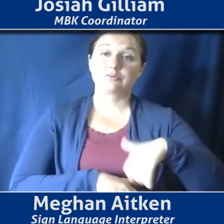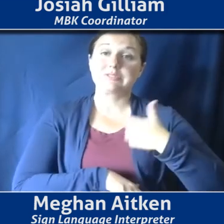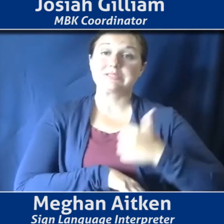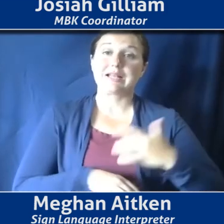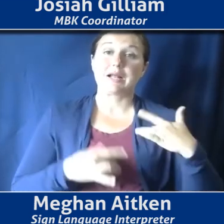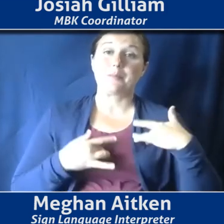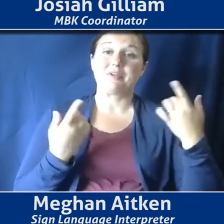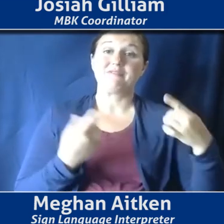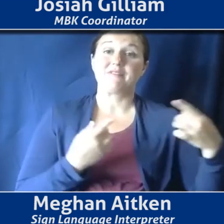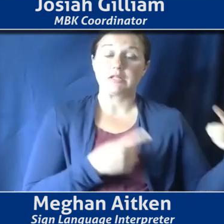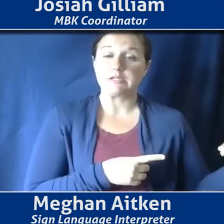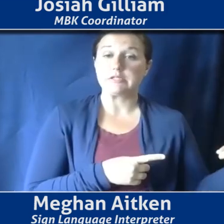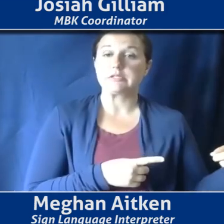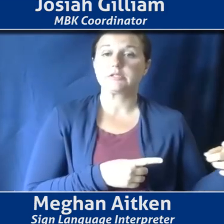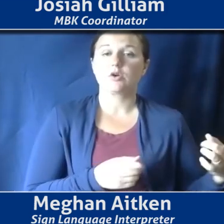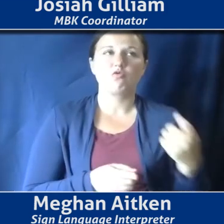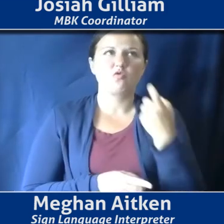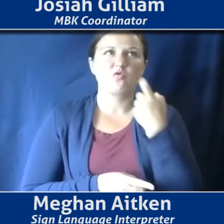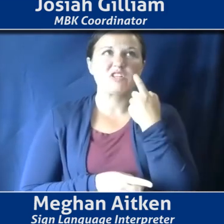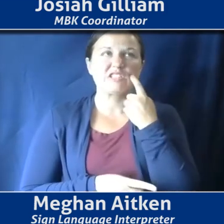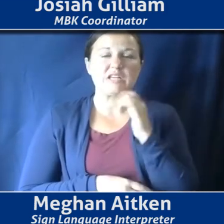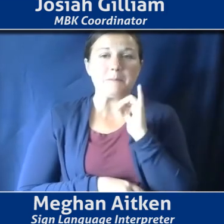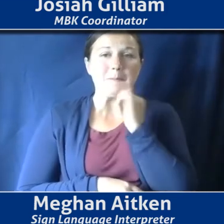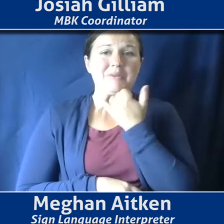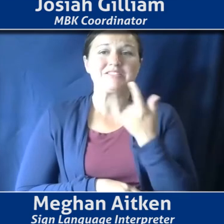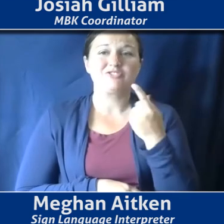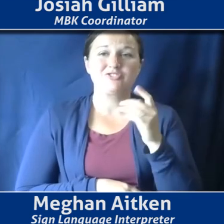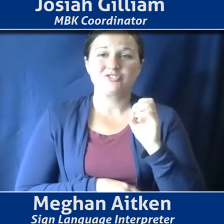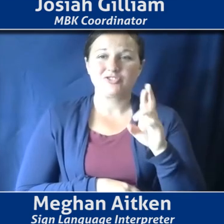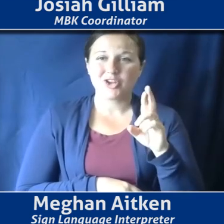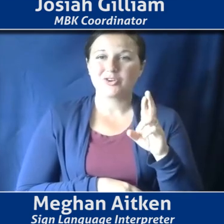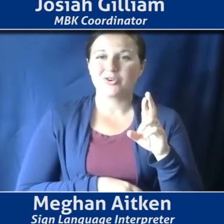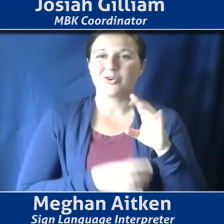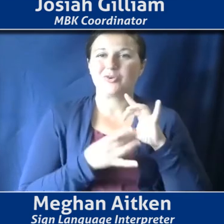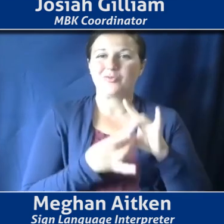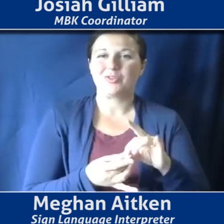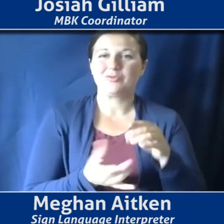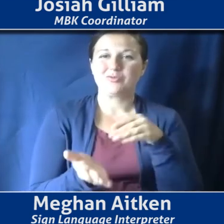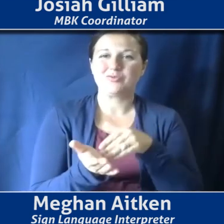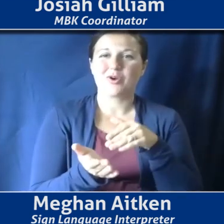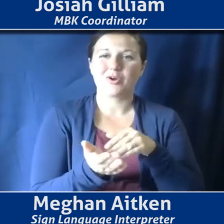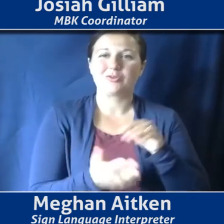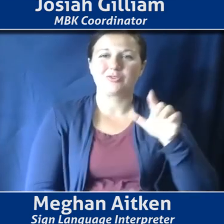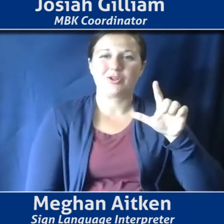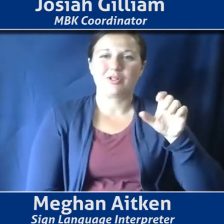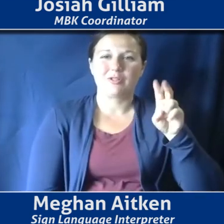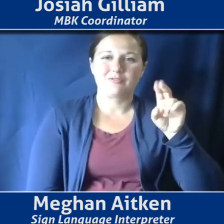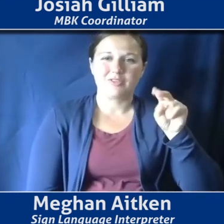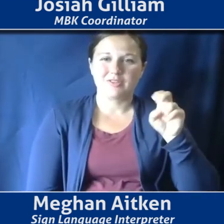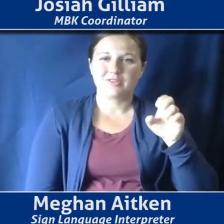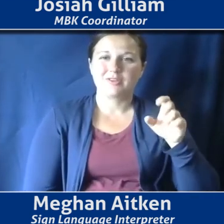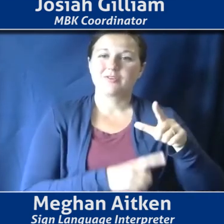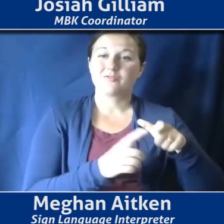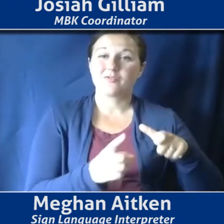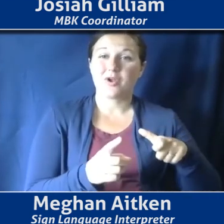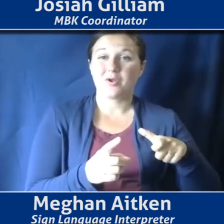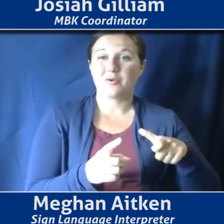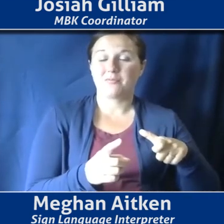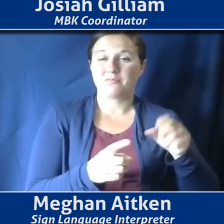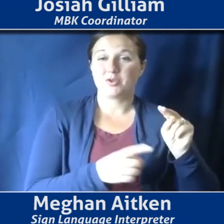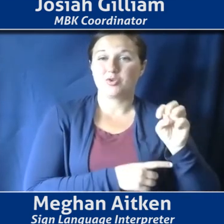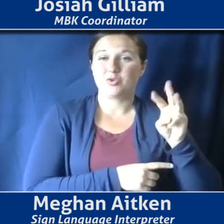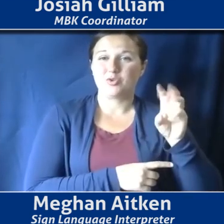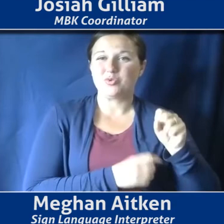misgendering, um, event of, um, Dr. Levine and, um, made by a member of the media and in